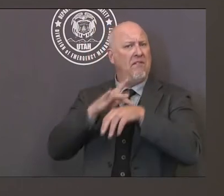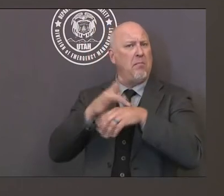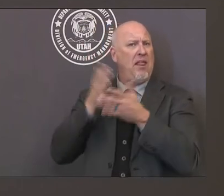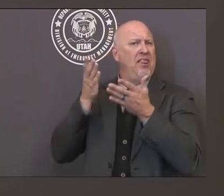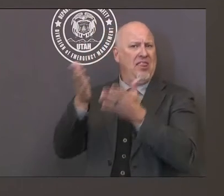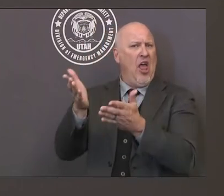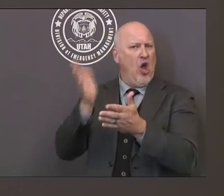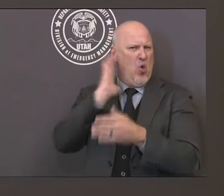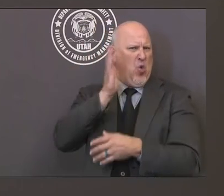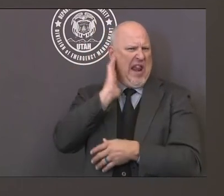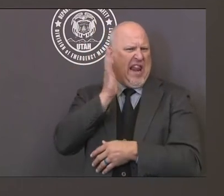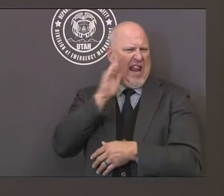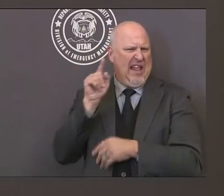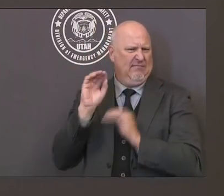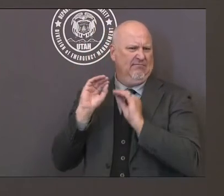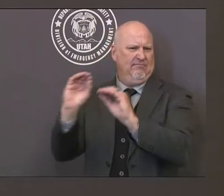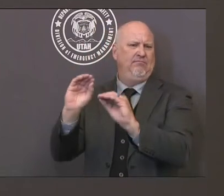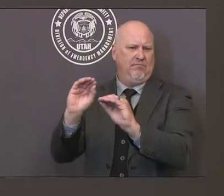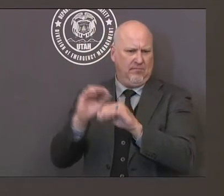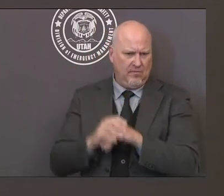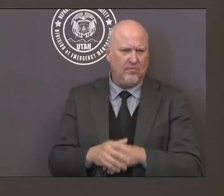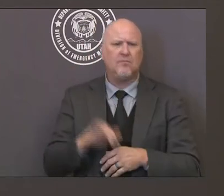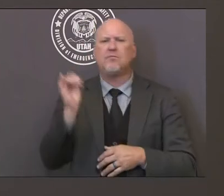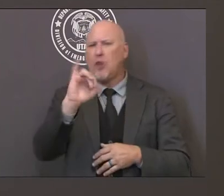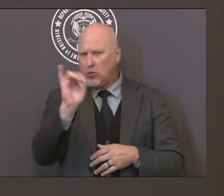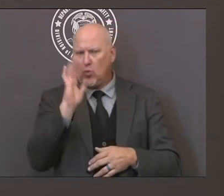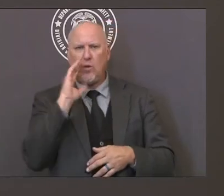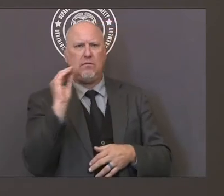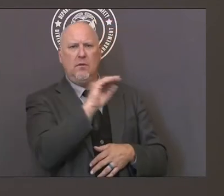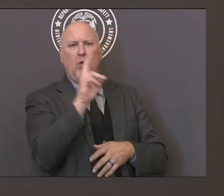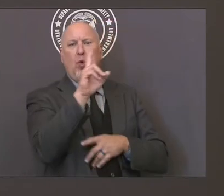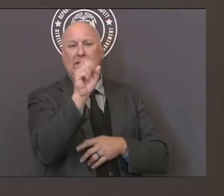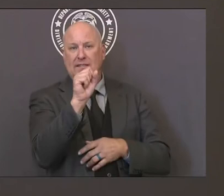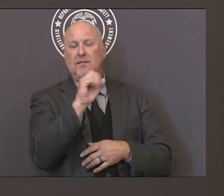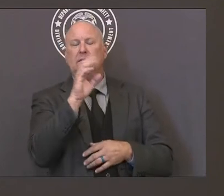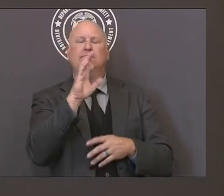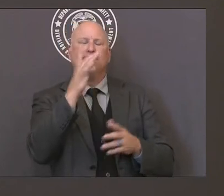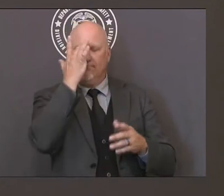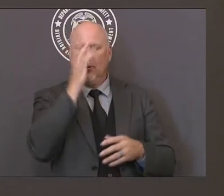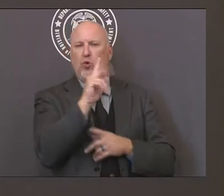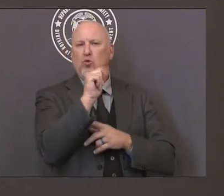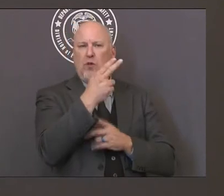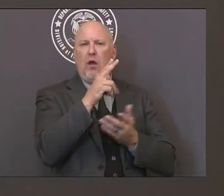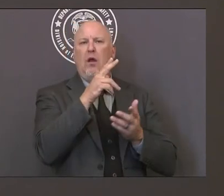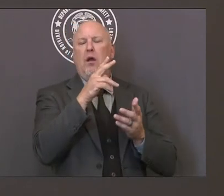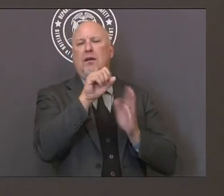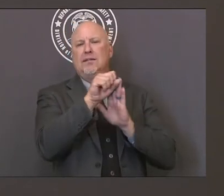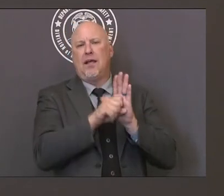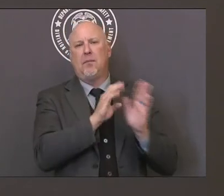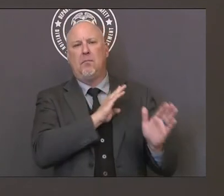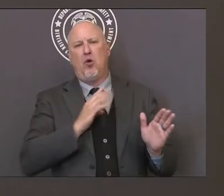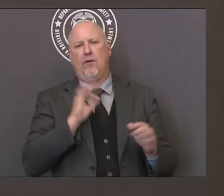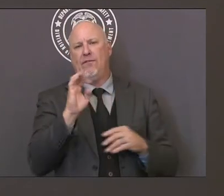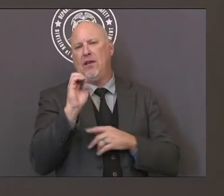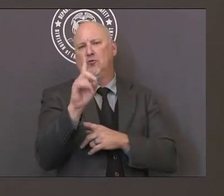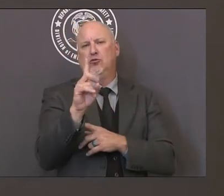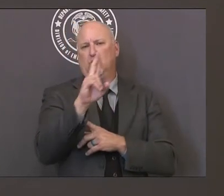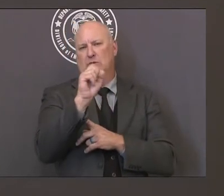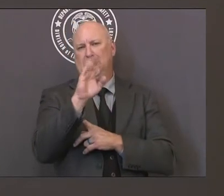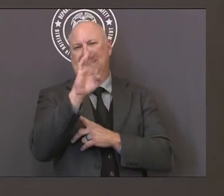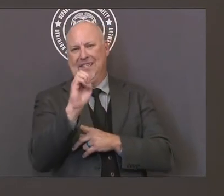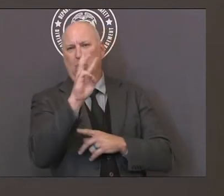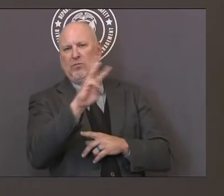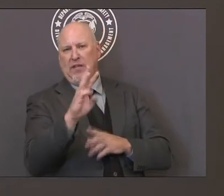It's out to the public and we encourage you to look through the manual and not just pick out one page that you might find on social media